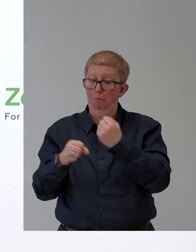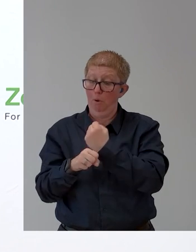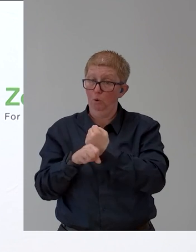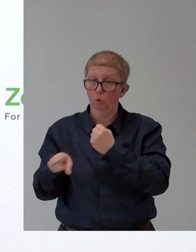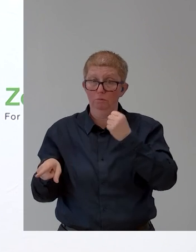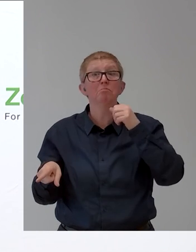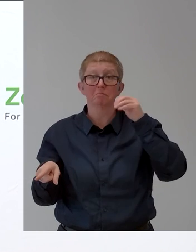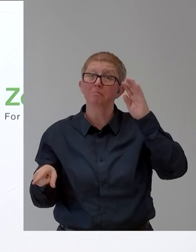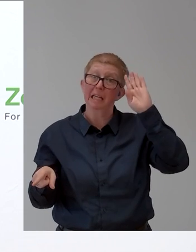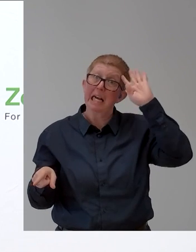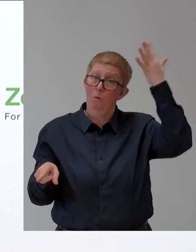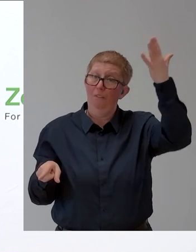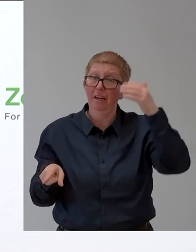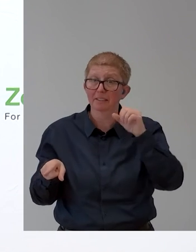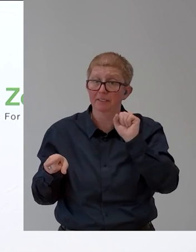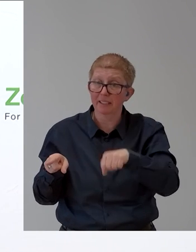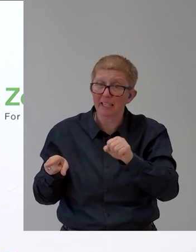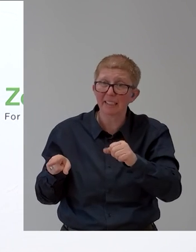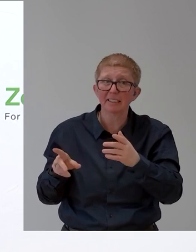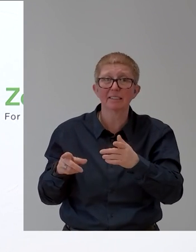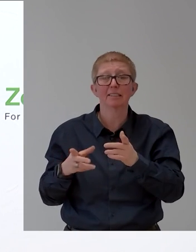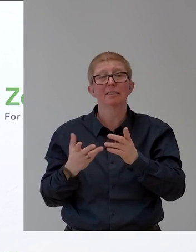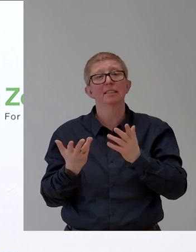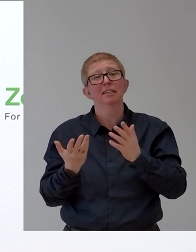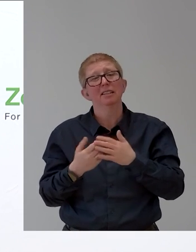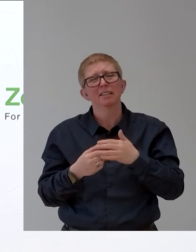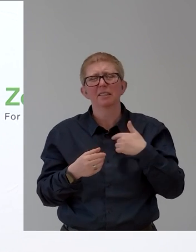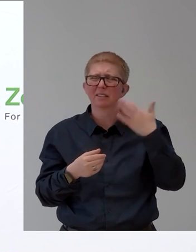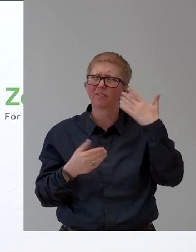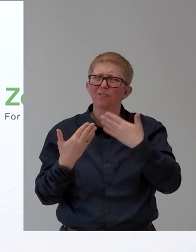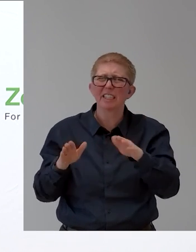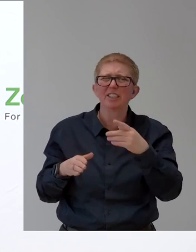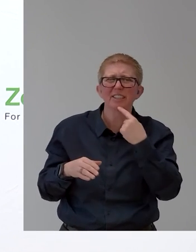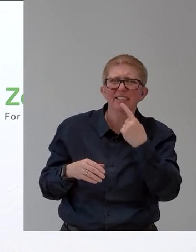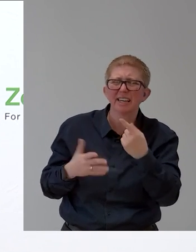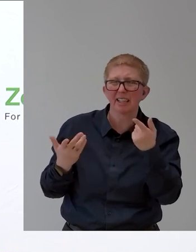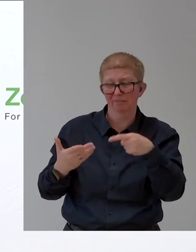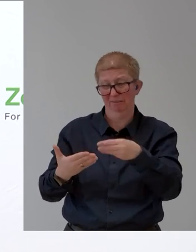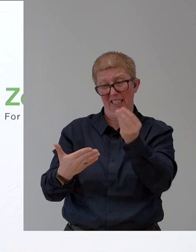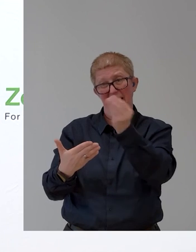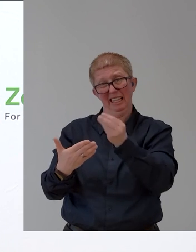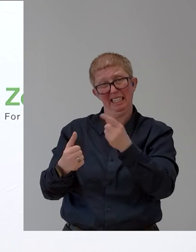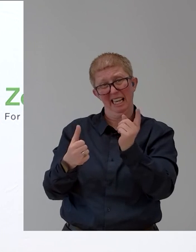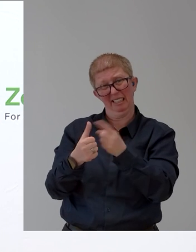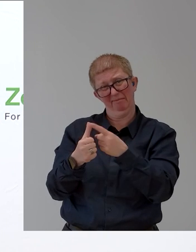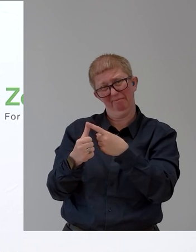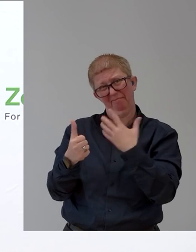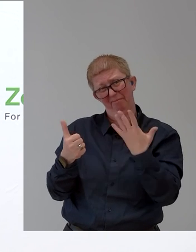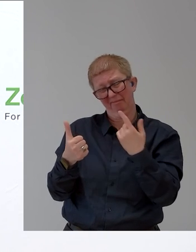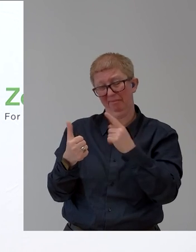as you mentioned already before, it's a matter of design, it's a matter of cost, whether the government